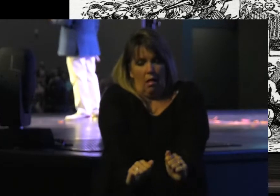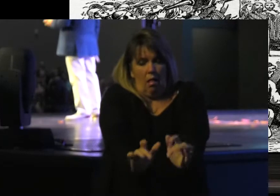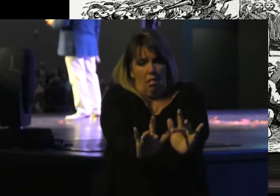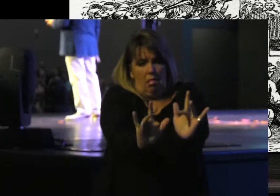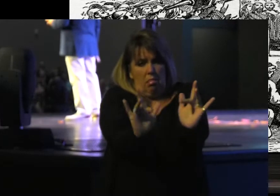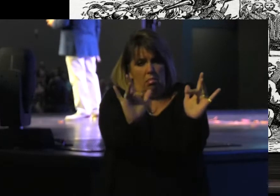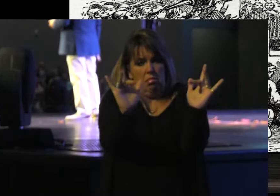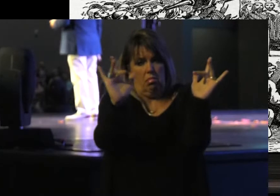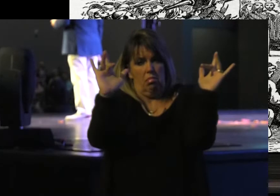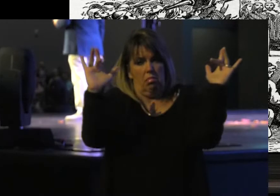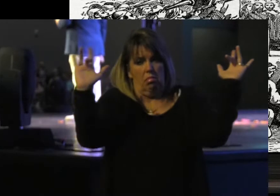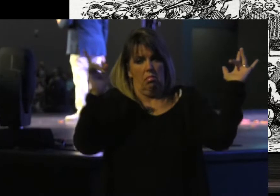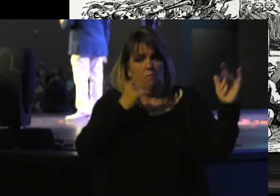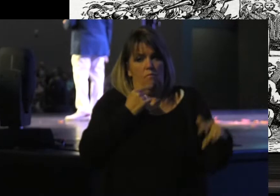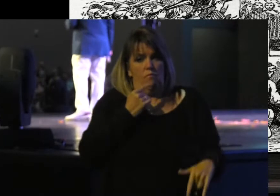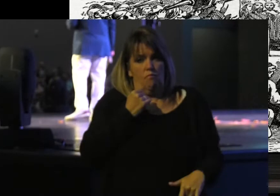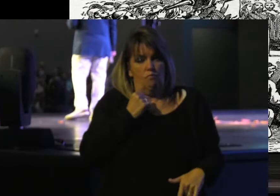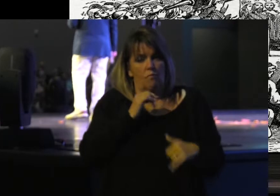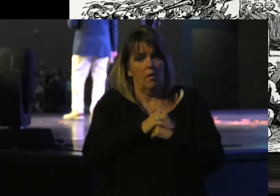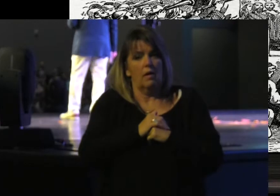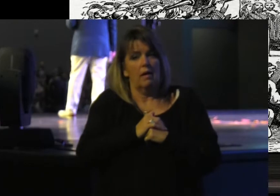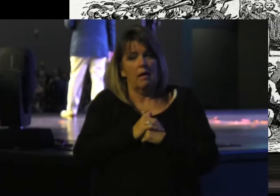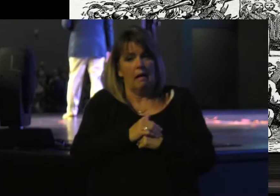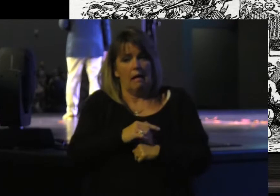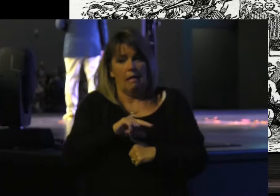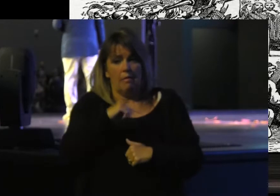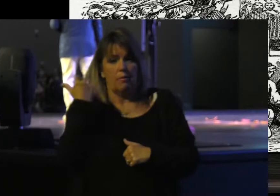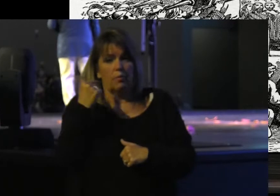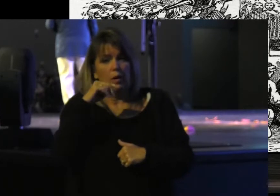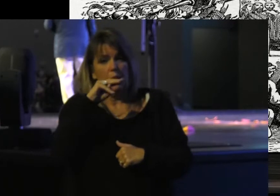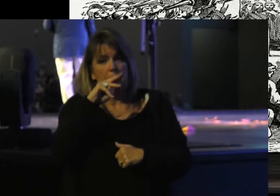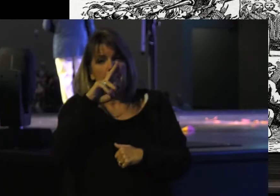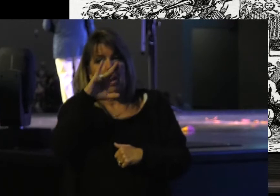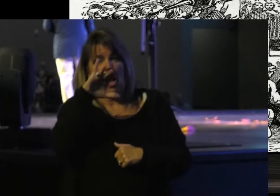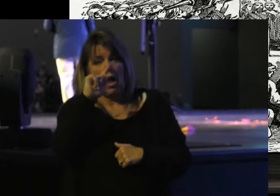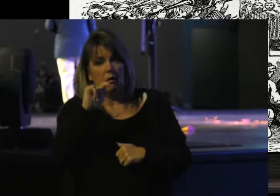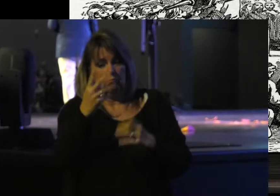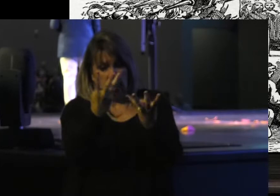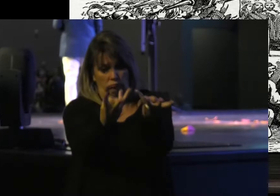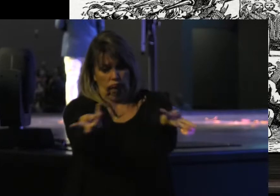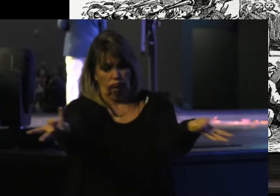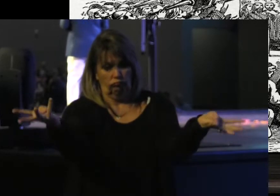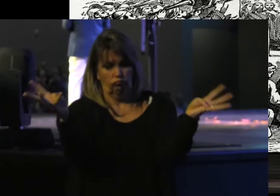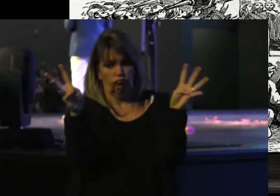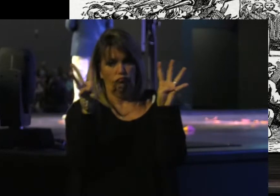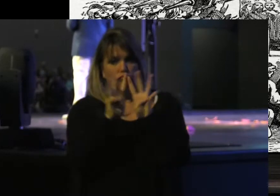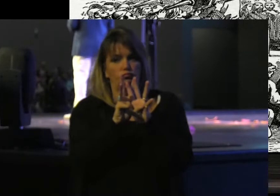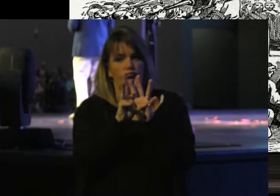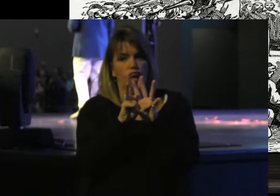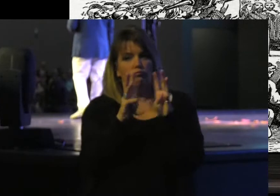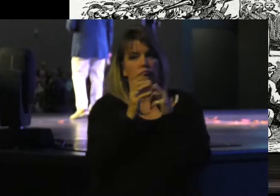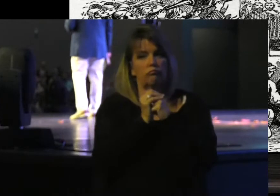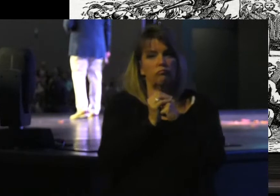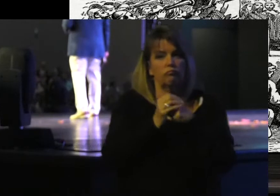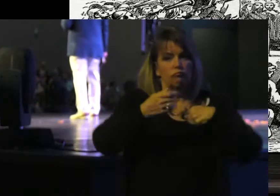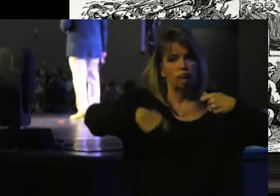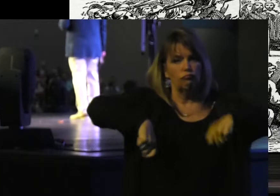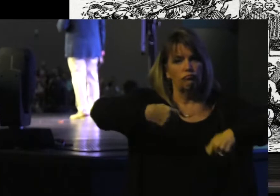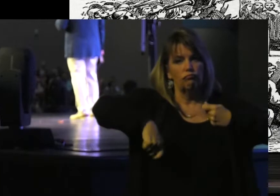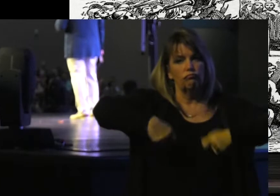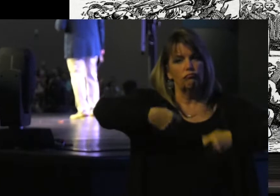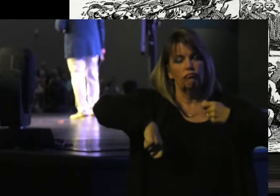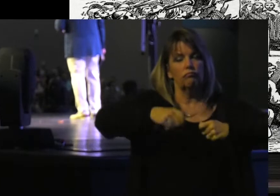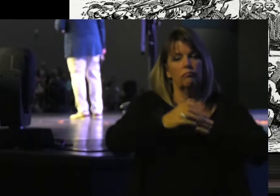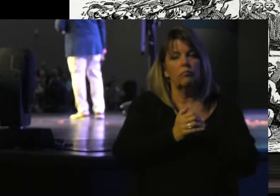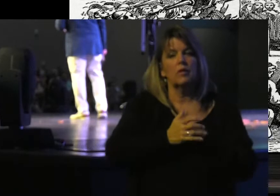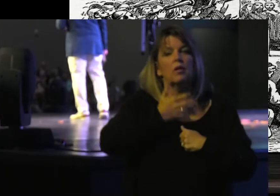red. And then the priests of Molech Would surround the statue With instruments and drums. And they